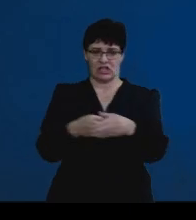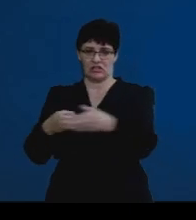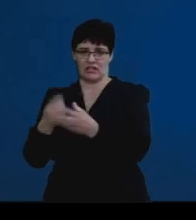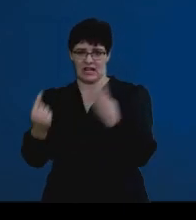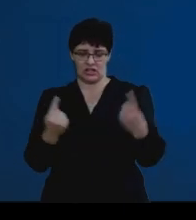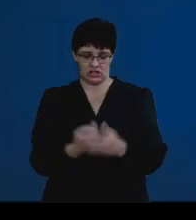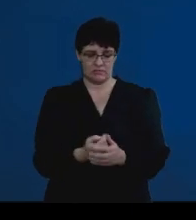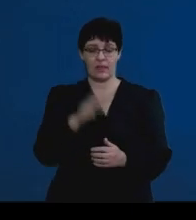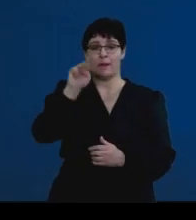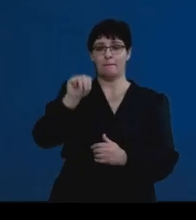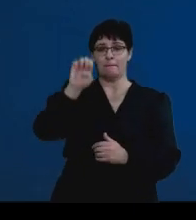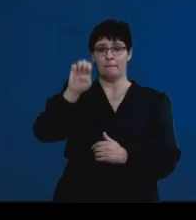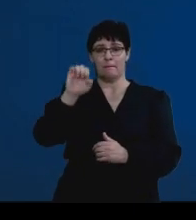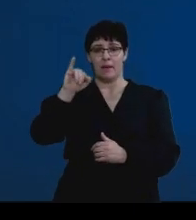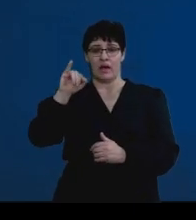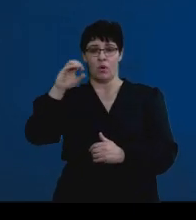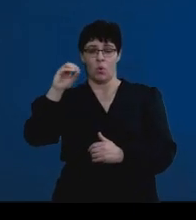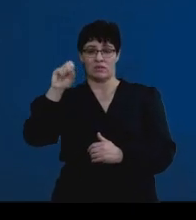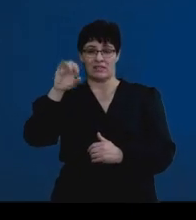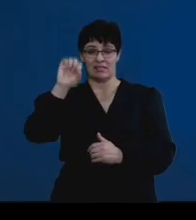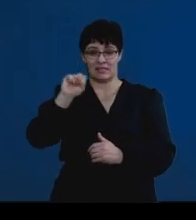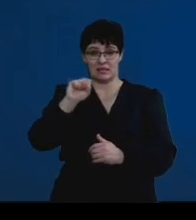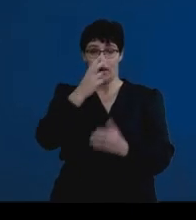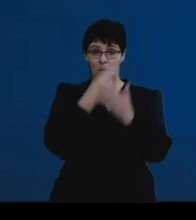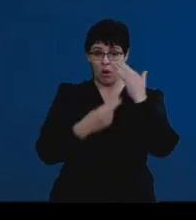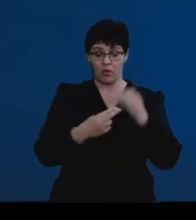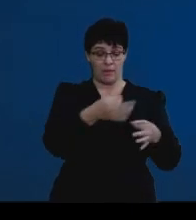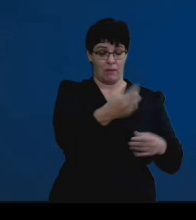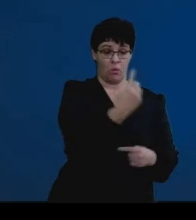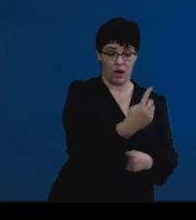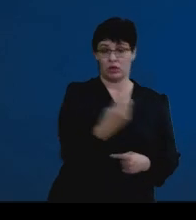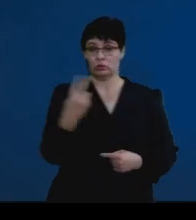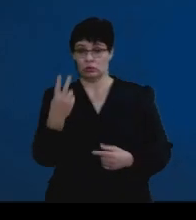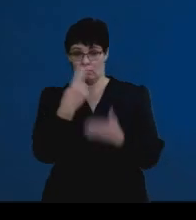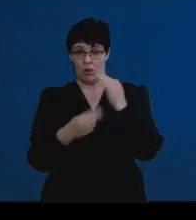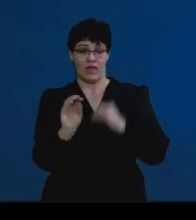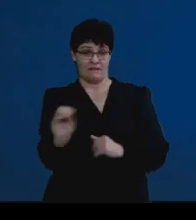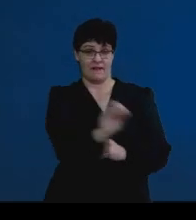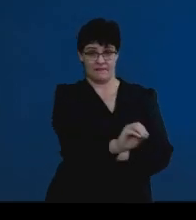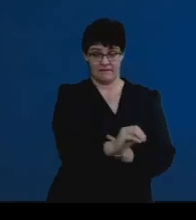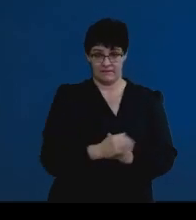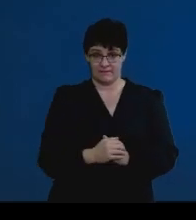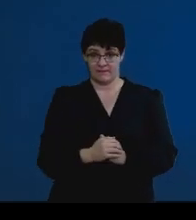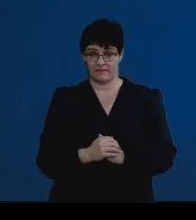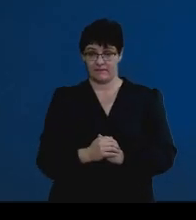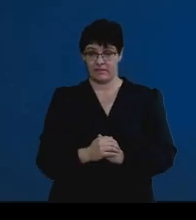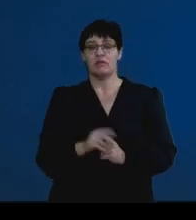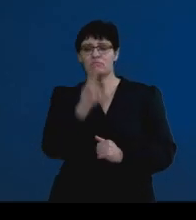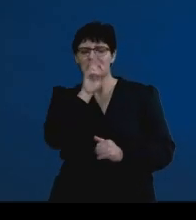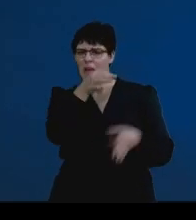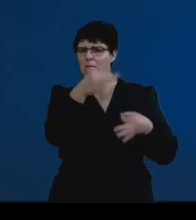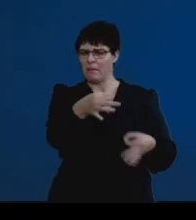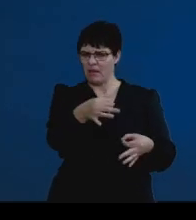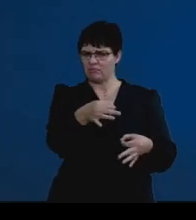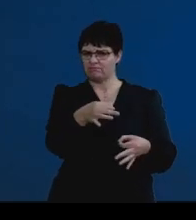We know that meiosis is in both paper 1 and paper 2. And you'll clearly see that in this paper, it